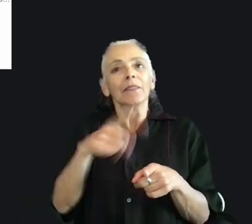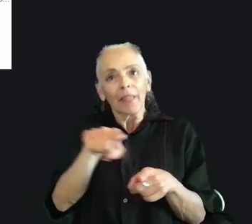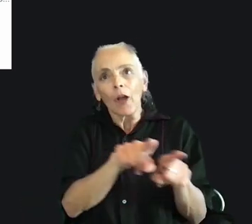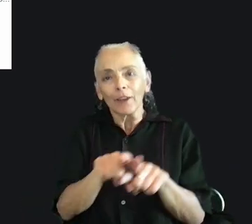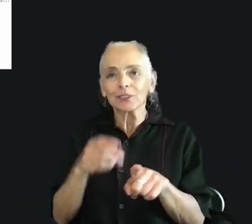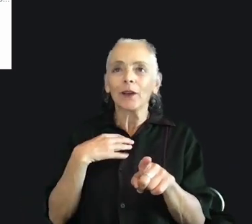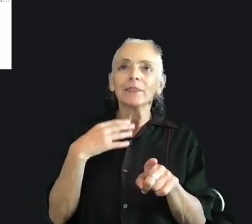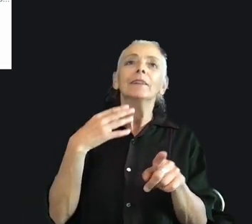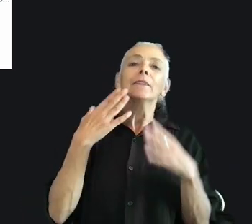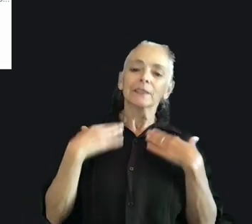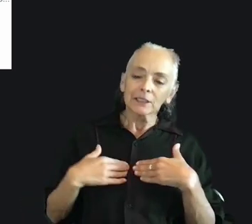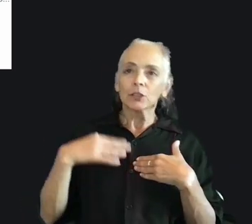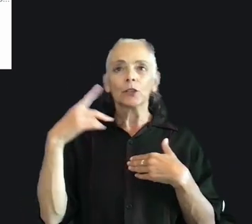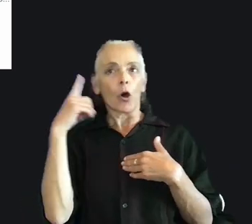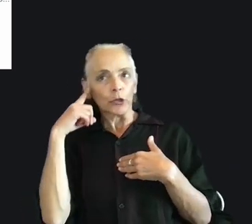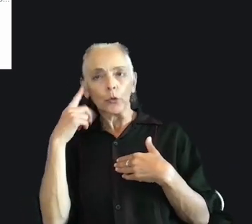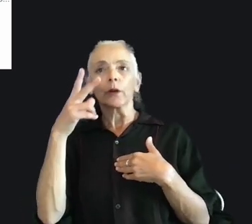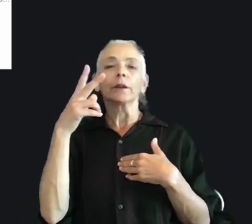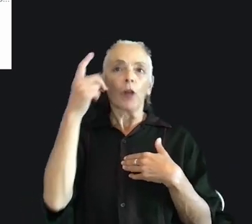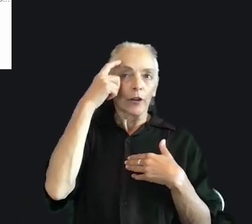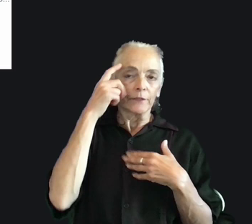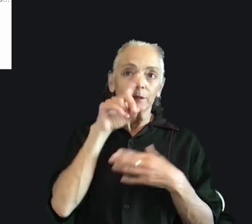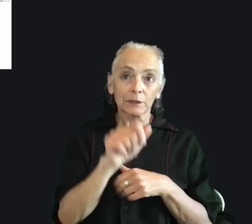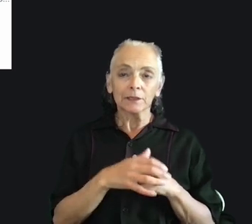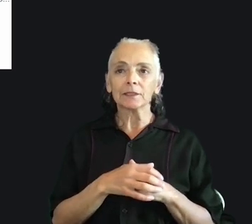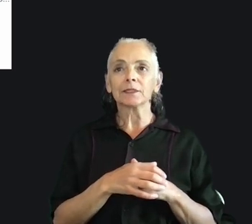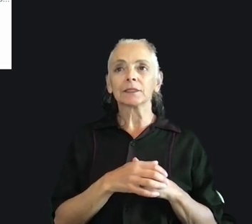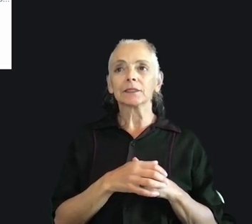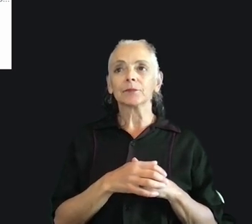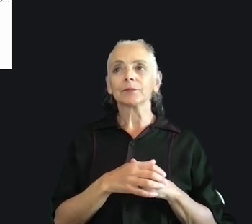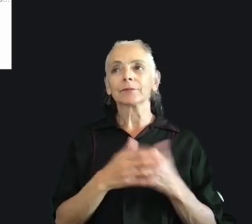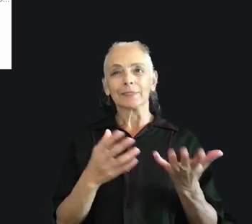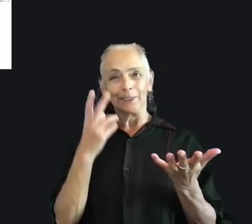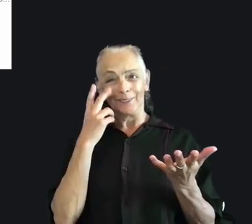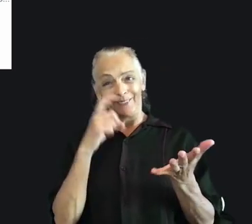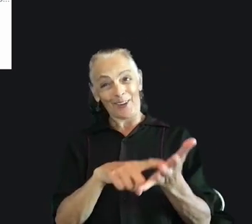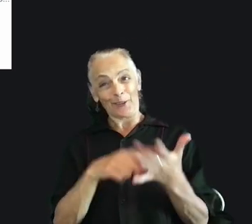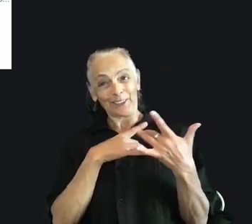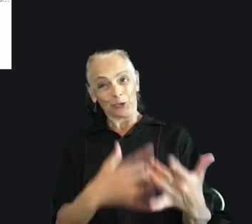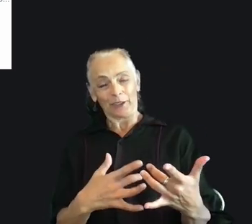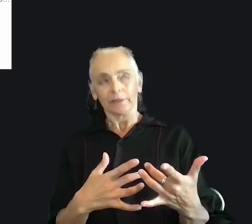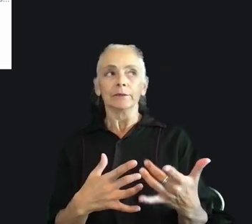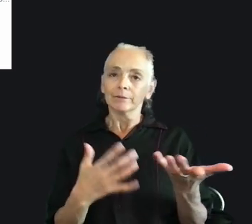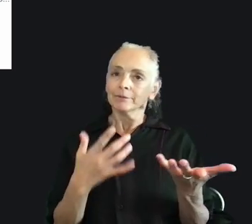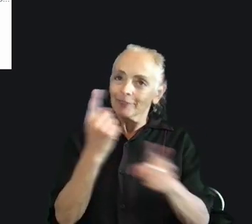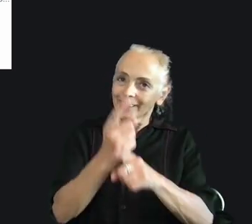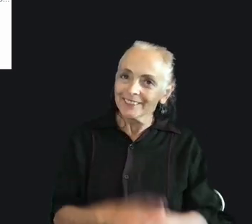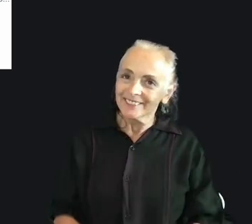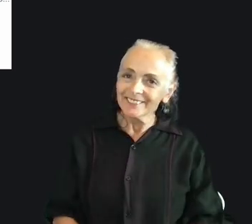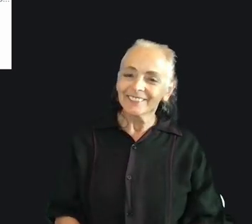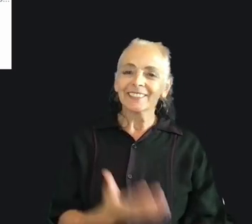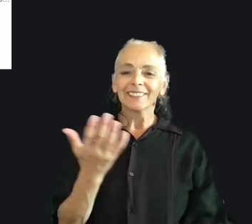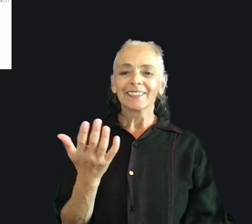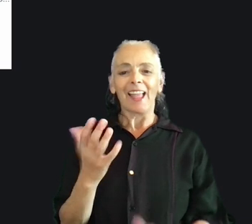auditory, and cognitive disabilities. If you're starting to send a trend here, that's probably because there is one. So how do